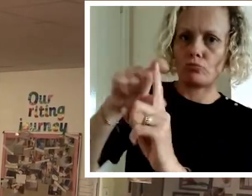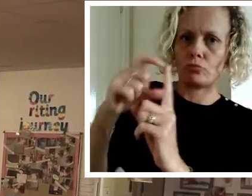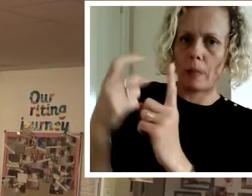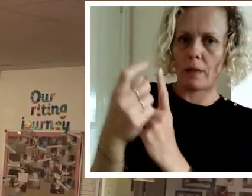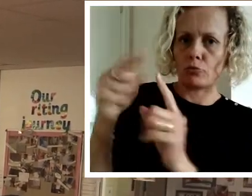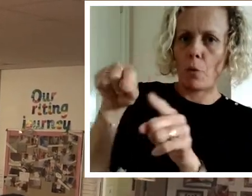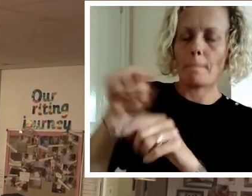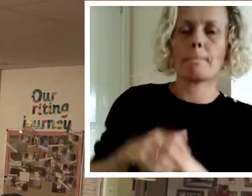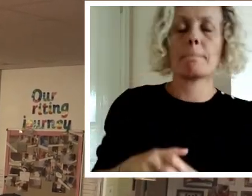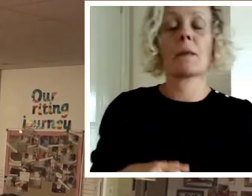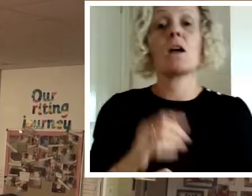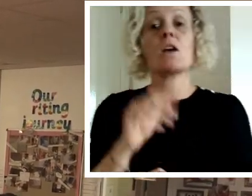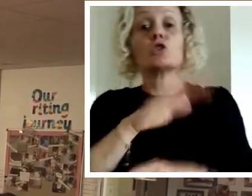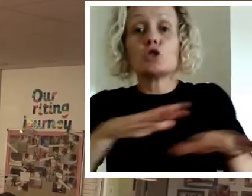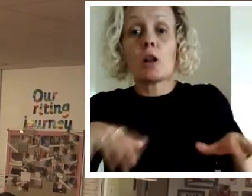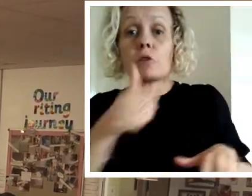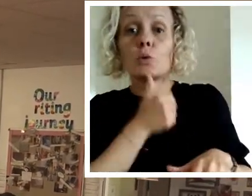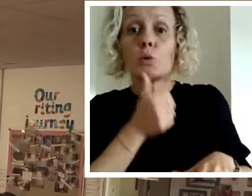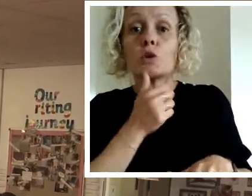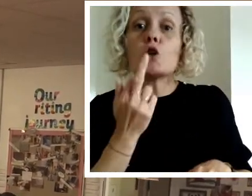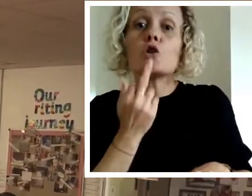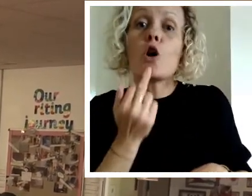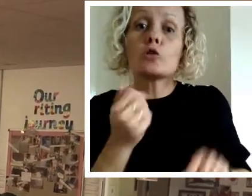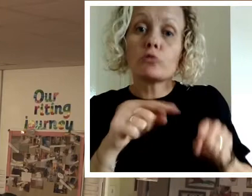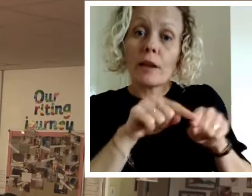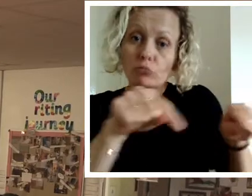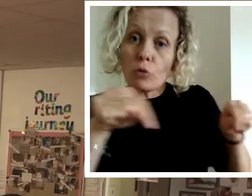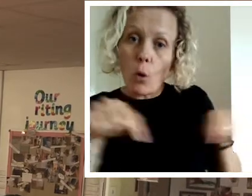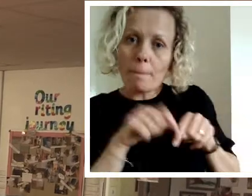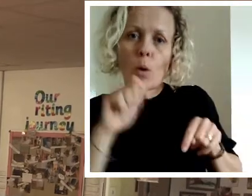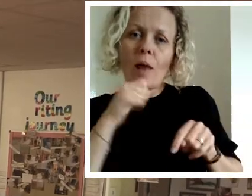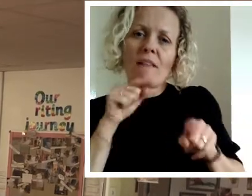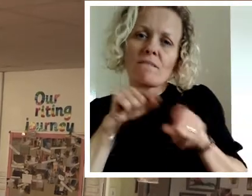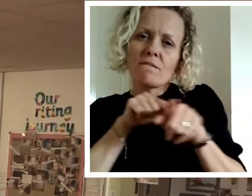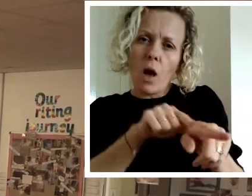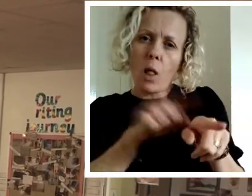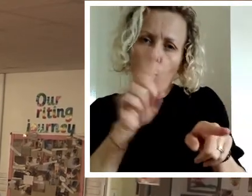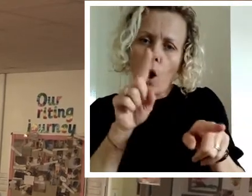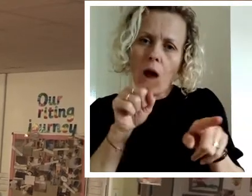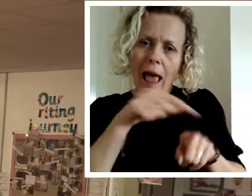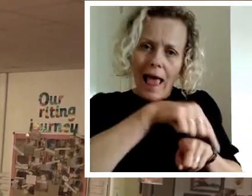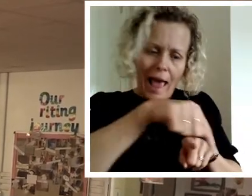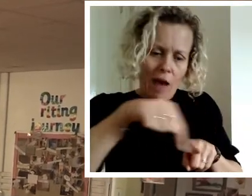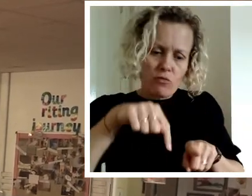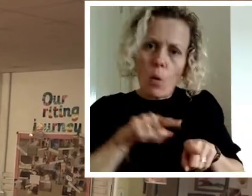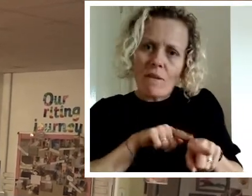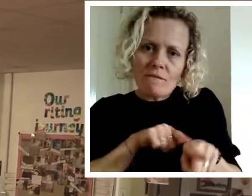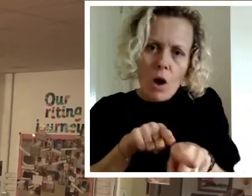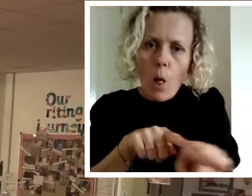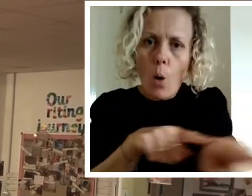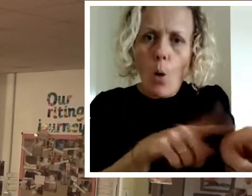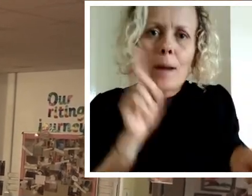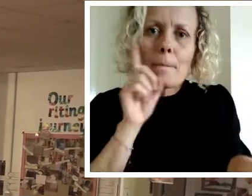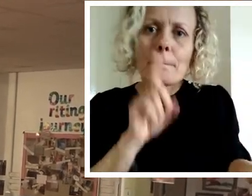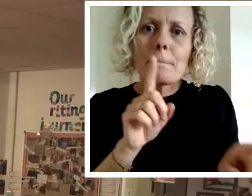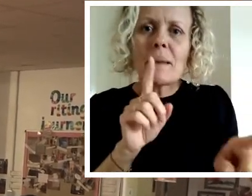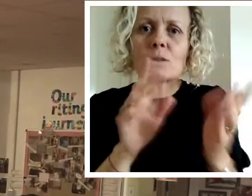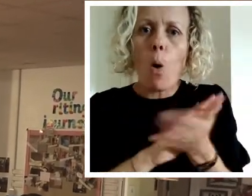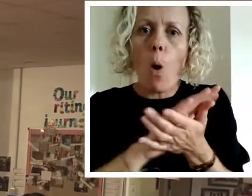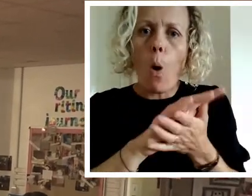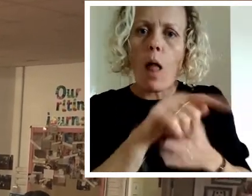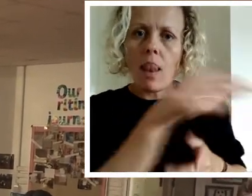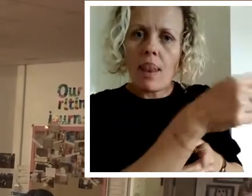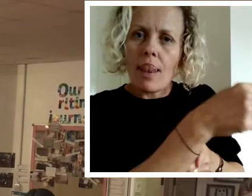there. The children who are using the nursery room will be following the arrows by Mrs Hall is